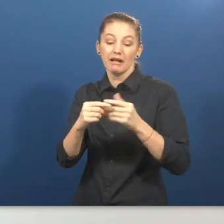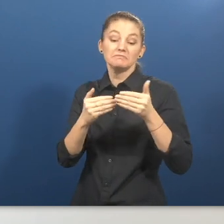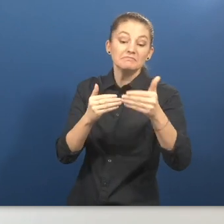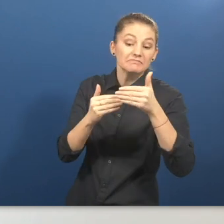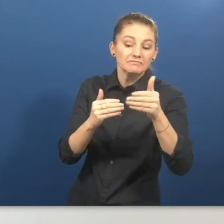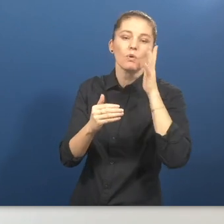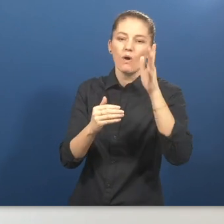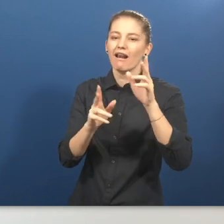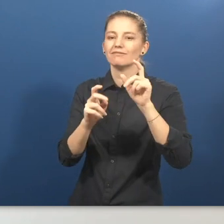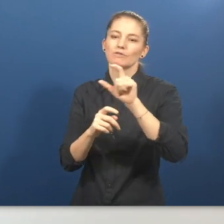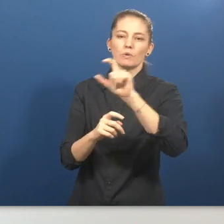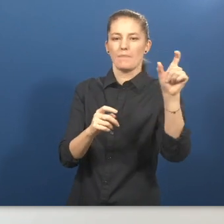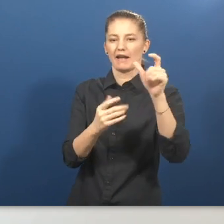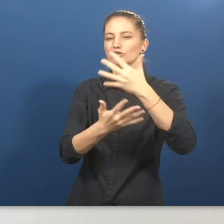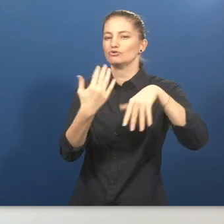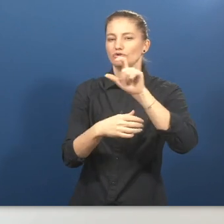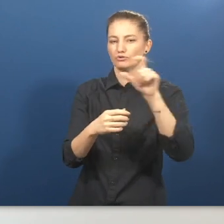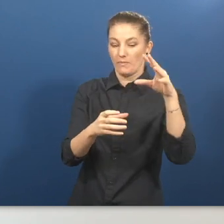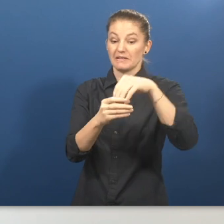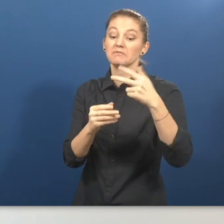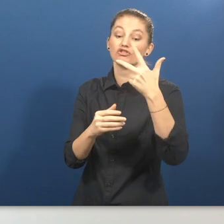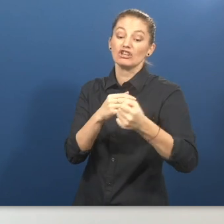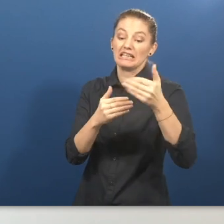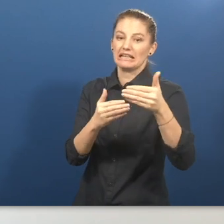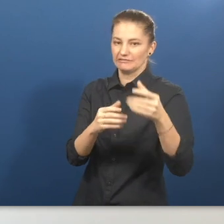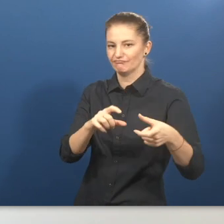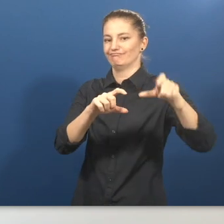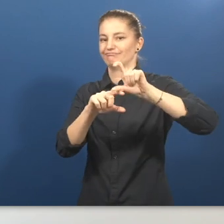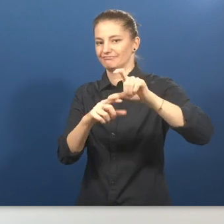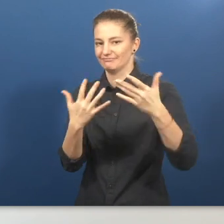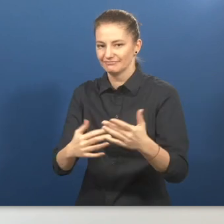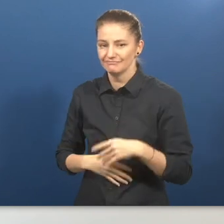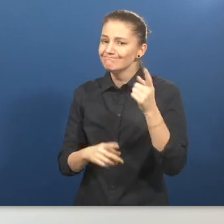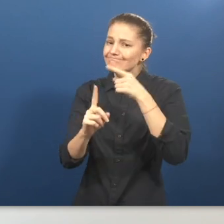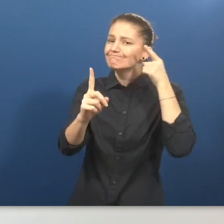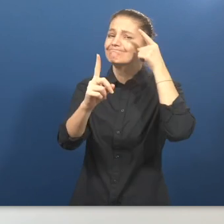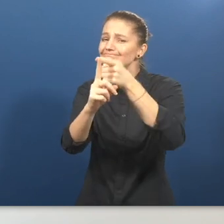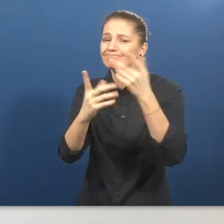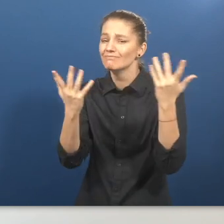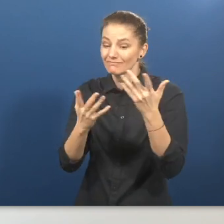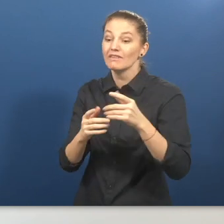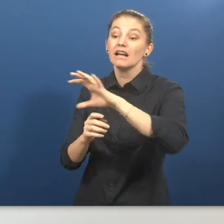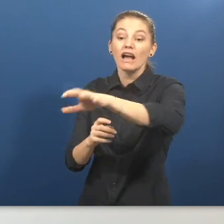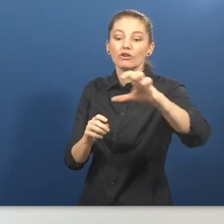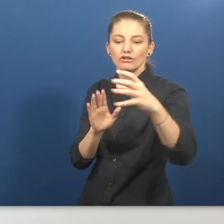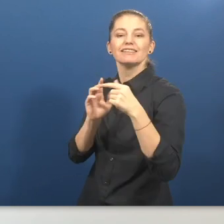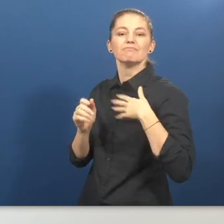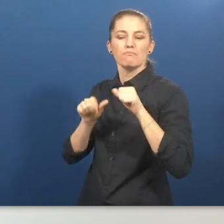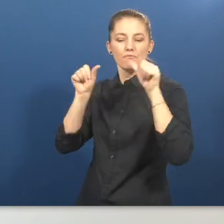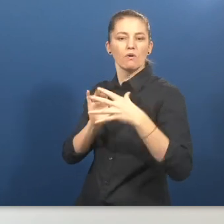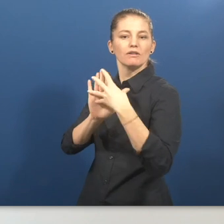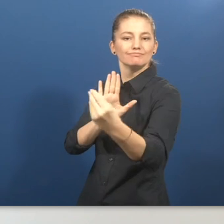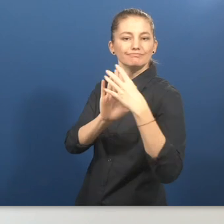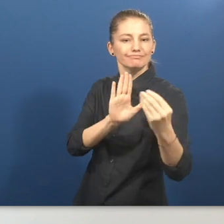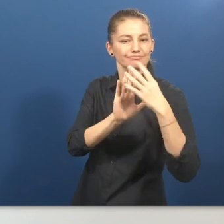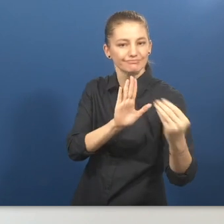the first three years we aim to copy that model in all partner countries keeping the ngo's for social activities while ensuring